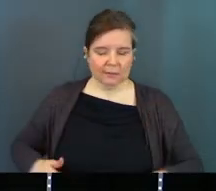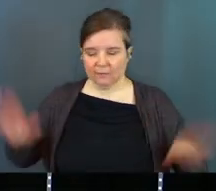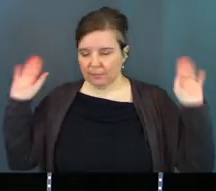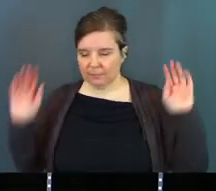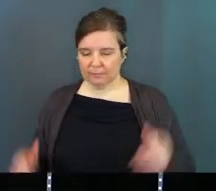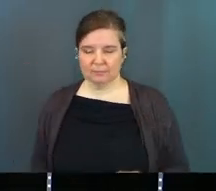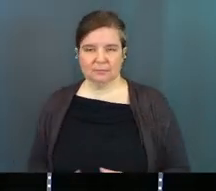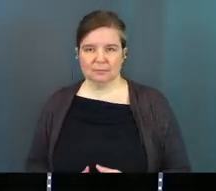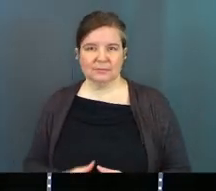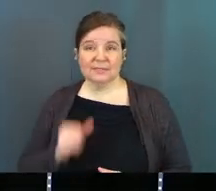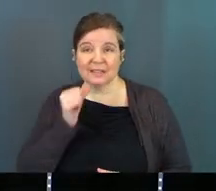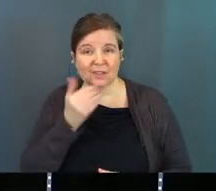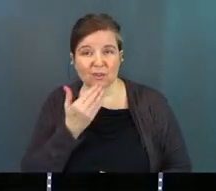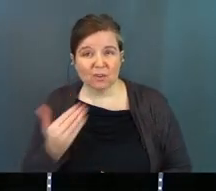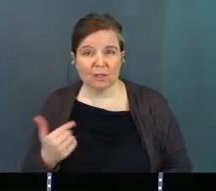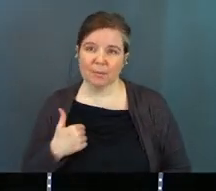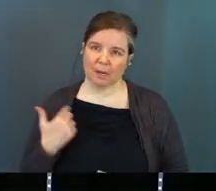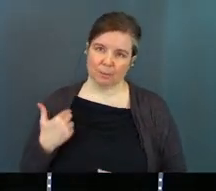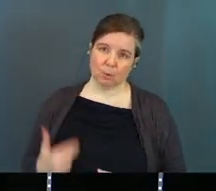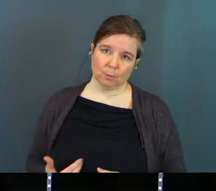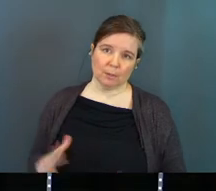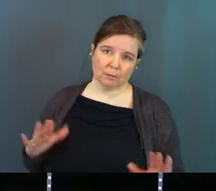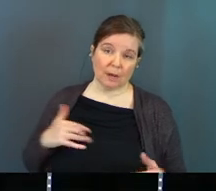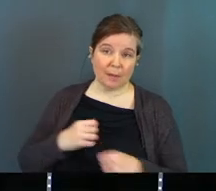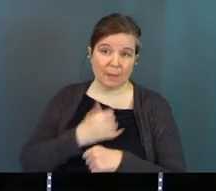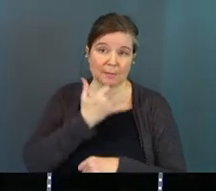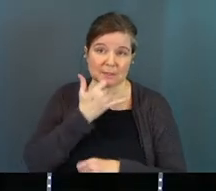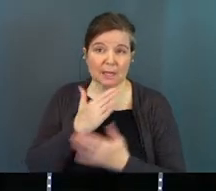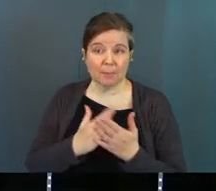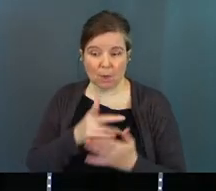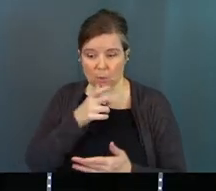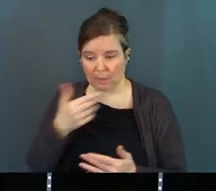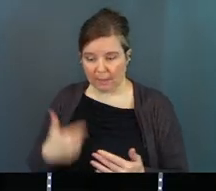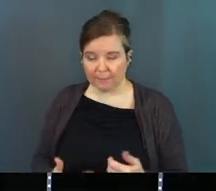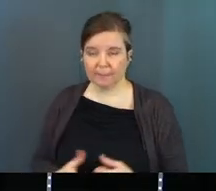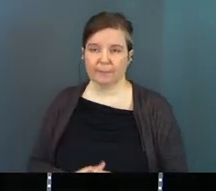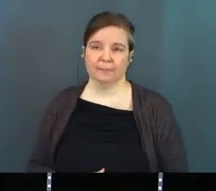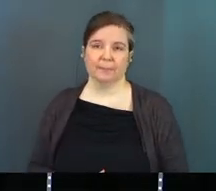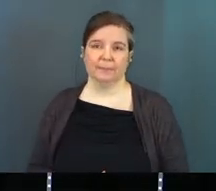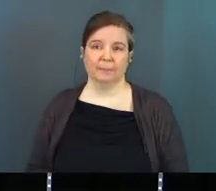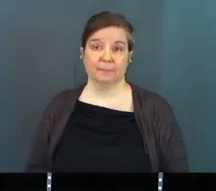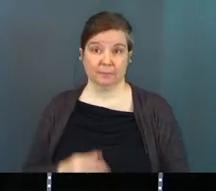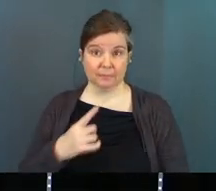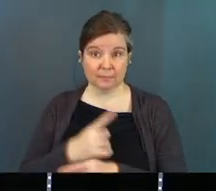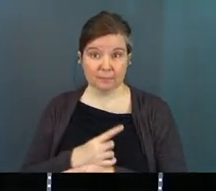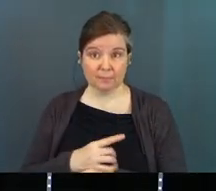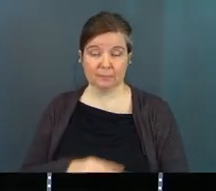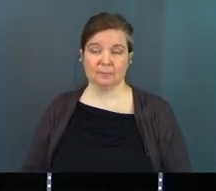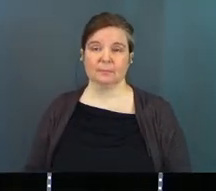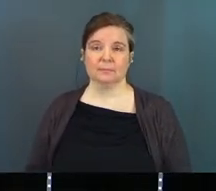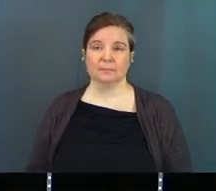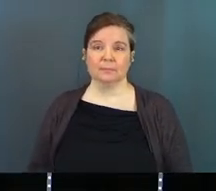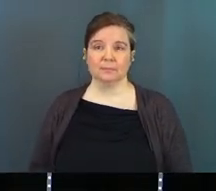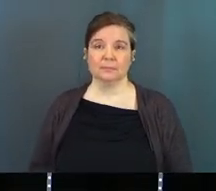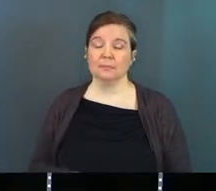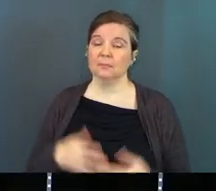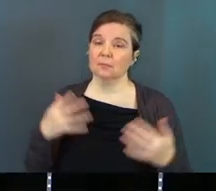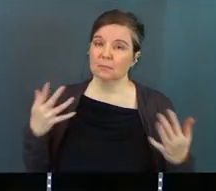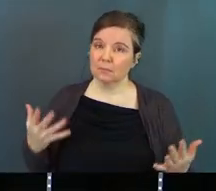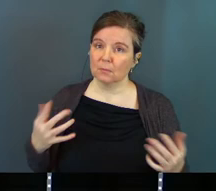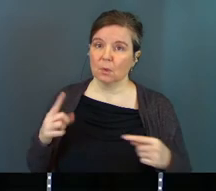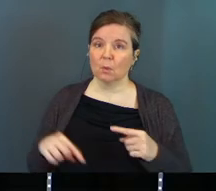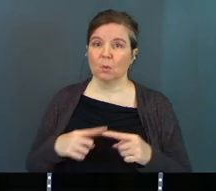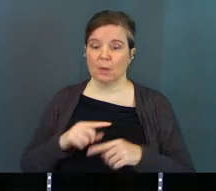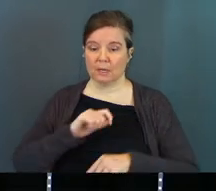up. It's not a good thing, but I'm a human being, and I make mistakes, and it's part of who I am, right? So